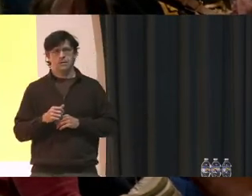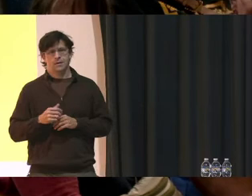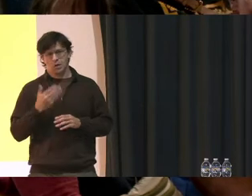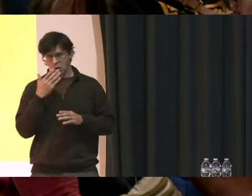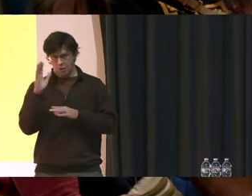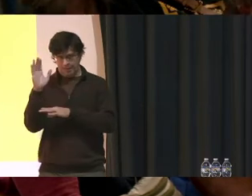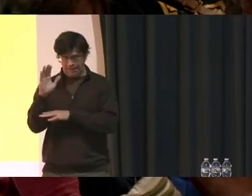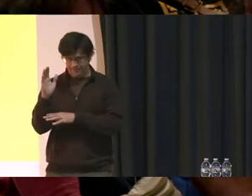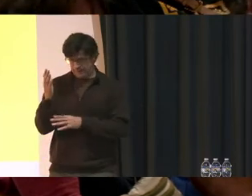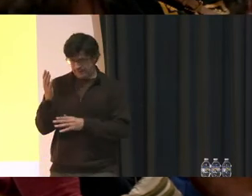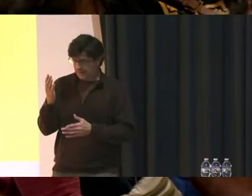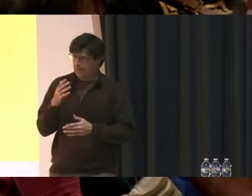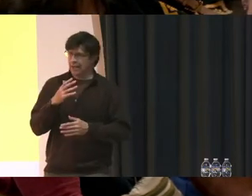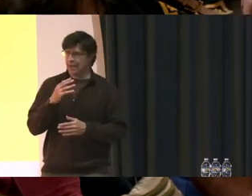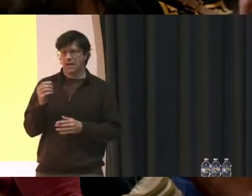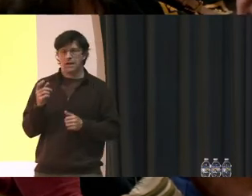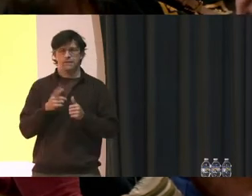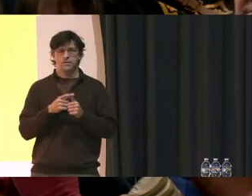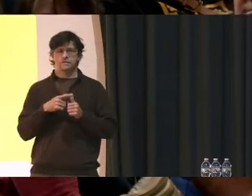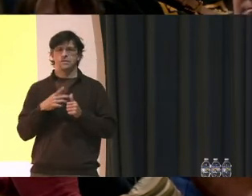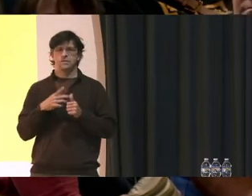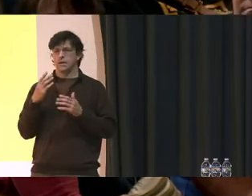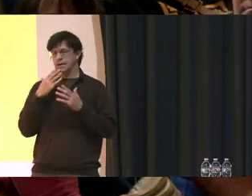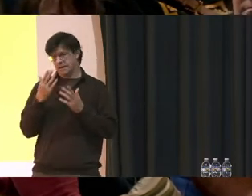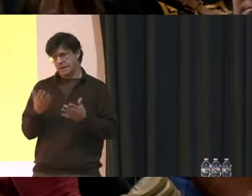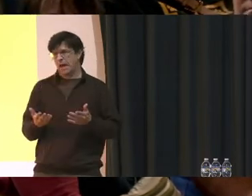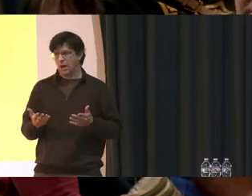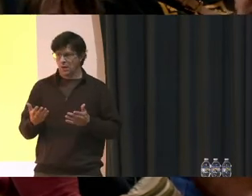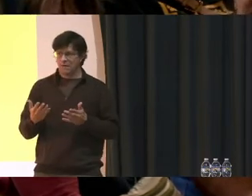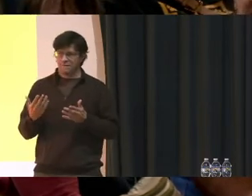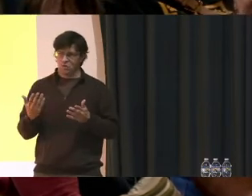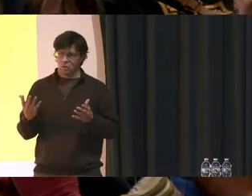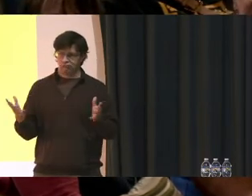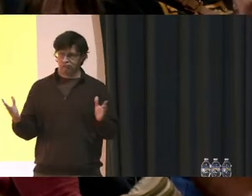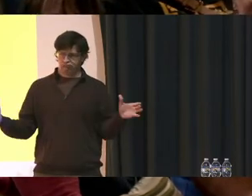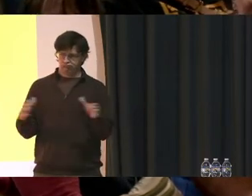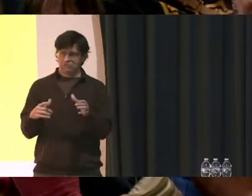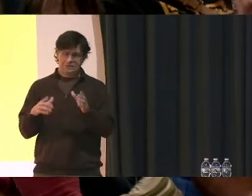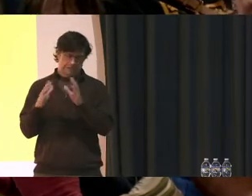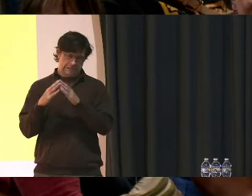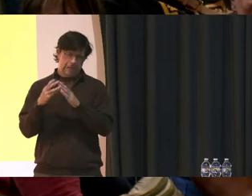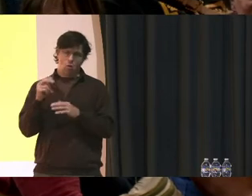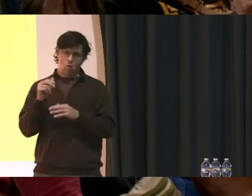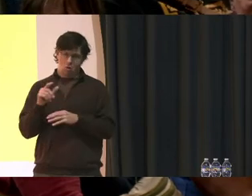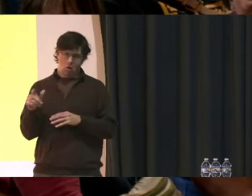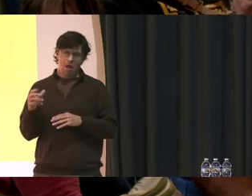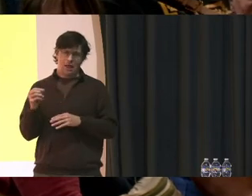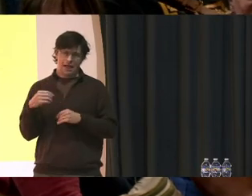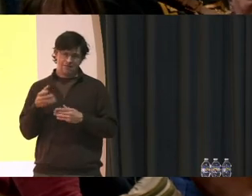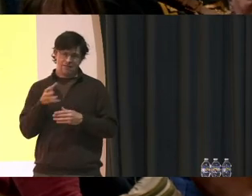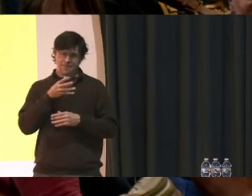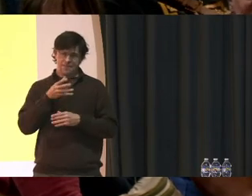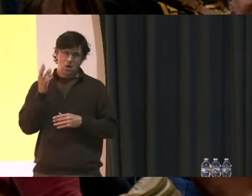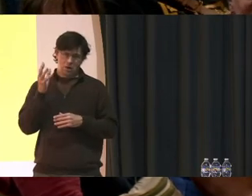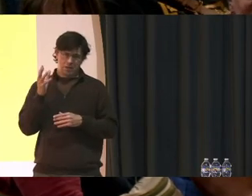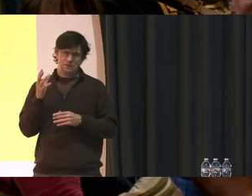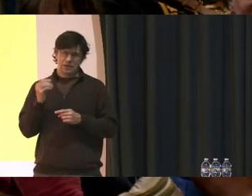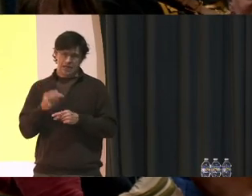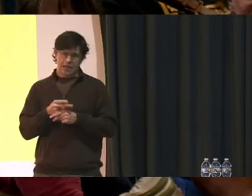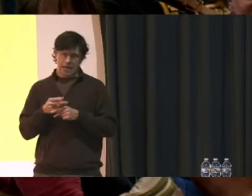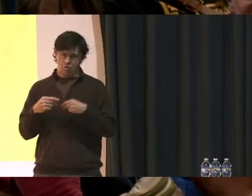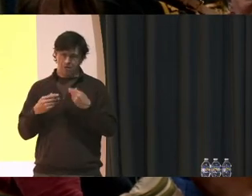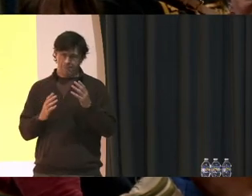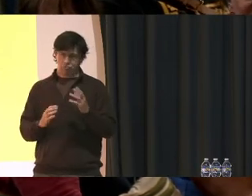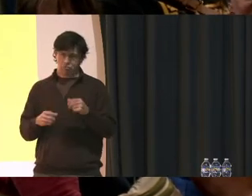Good evening. And first of all, I want to thank you for holding this town hall and giving parents, families, caregivers an